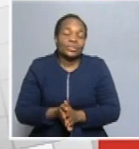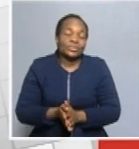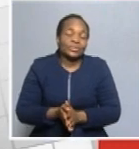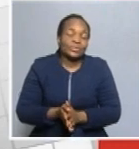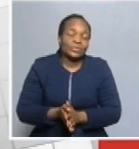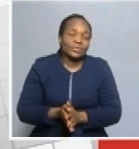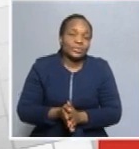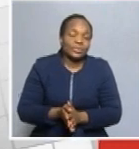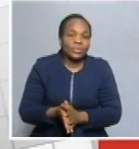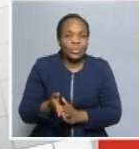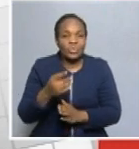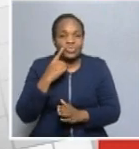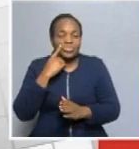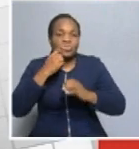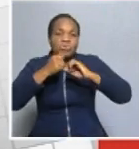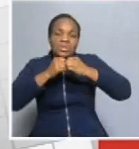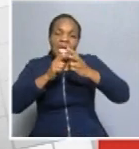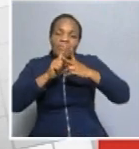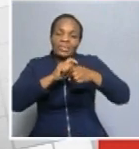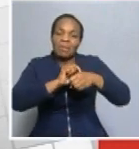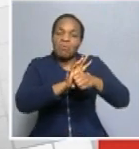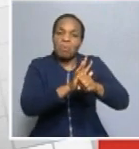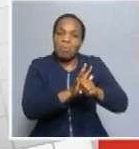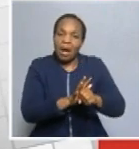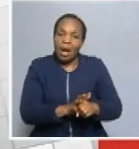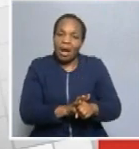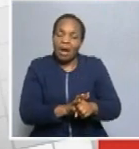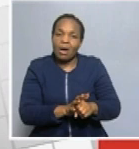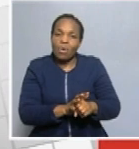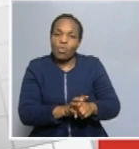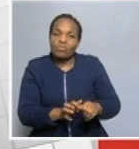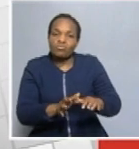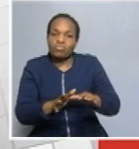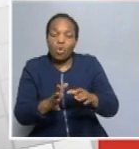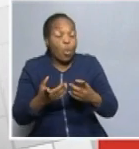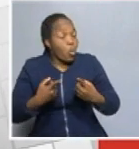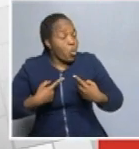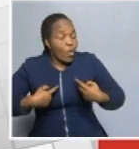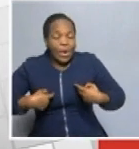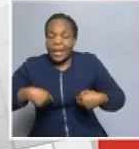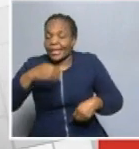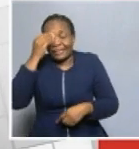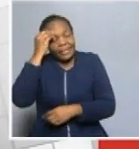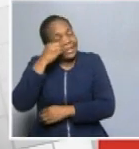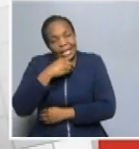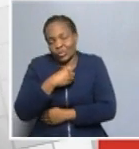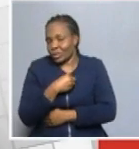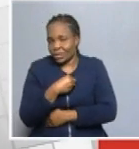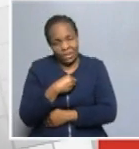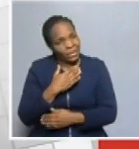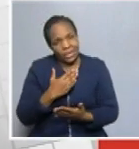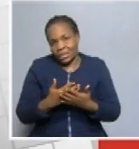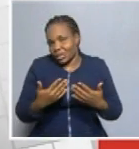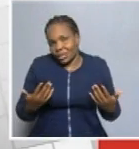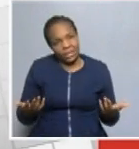effects of corona, the infection, with being in a storm where we are completely lost. We don't know where we are